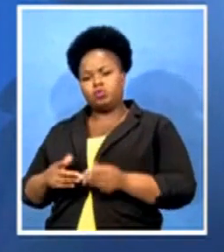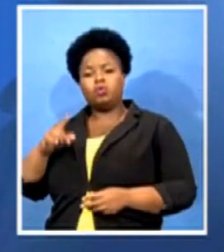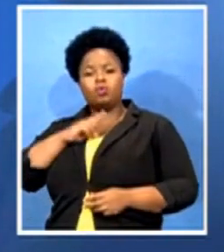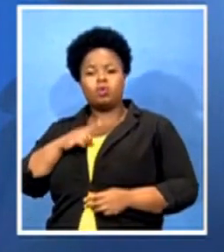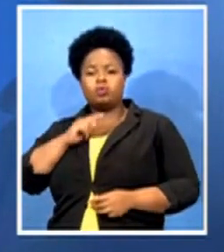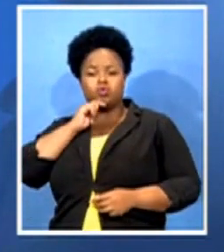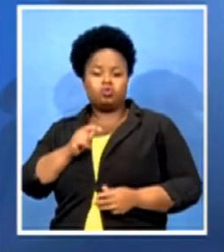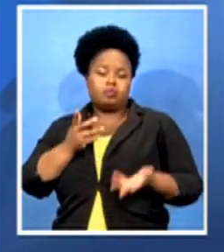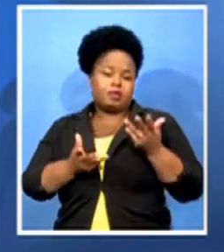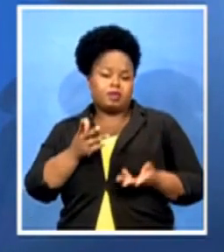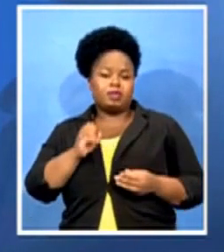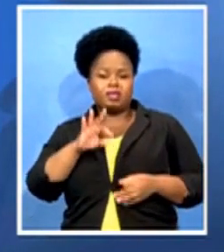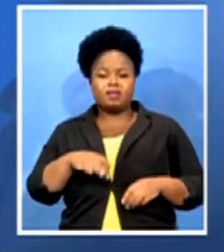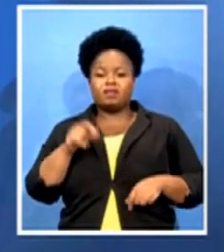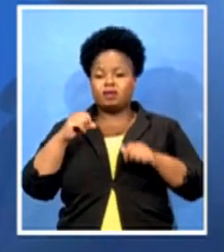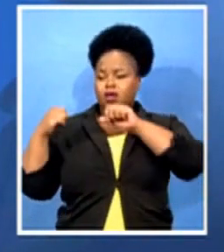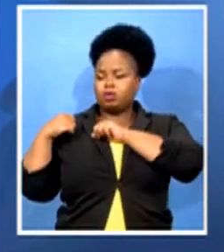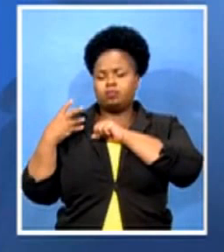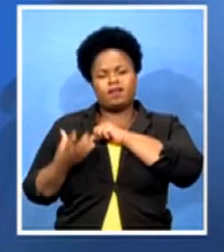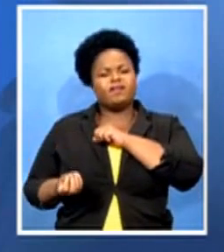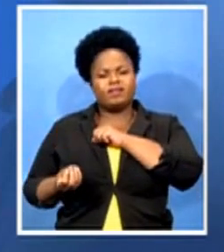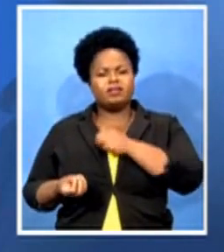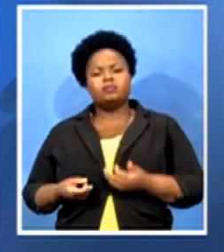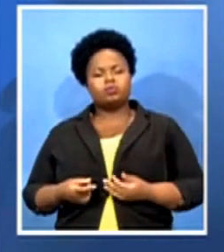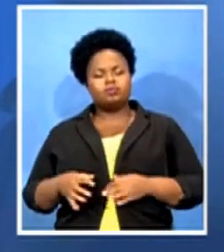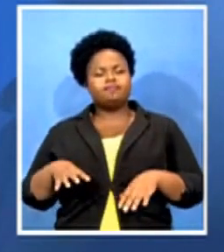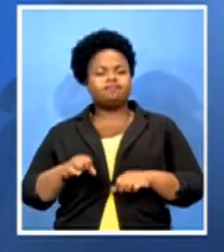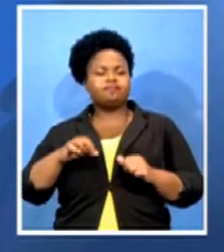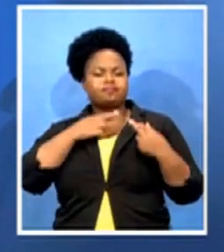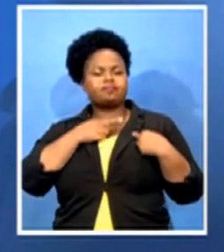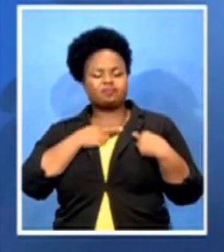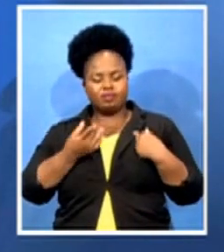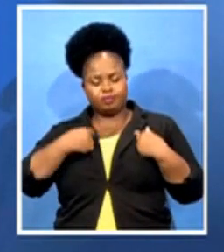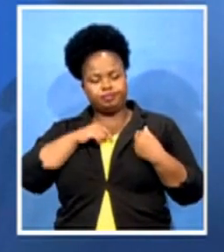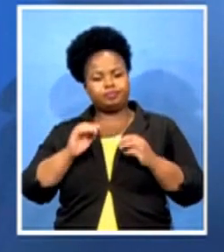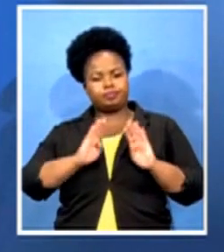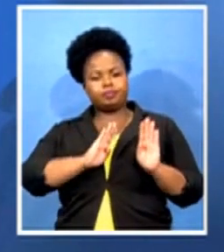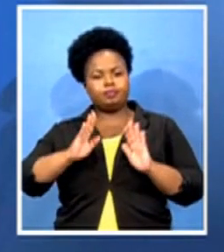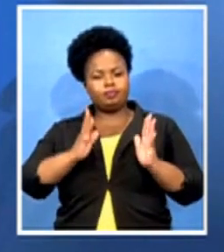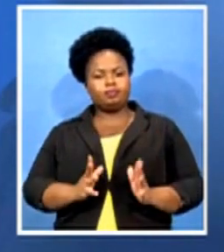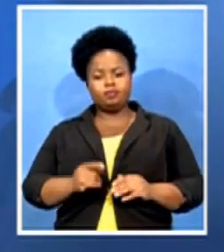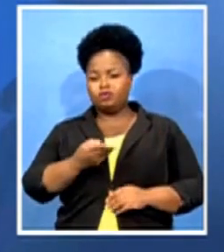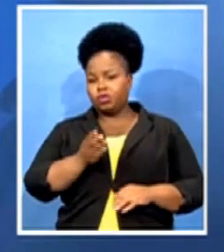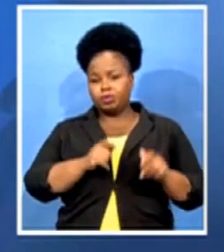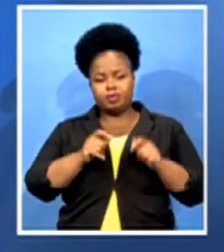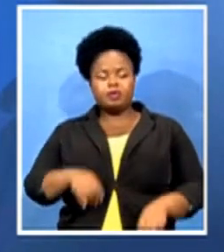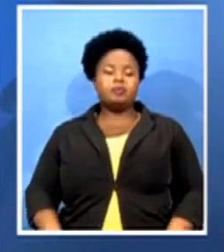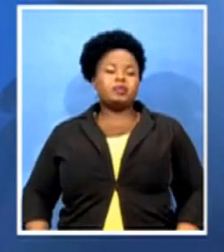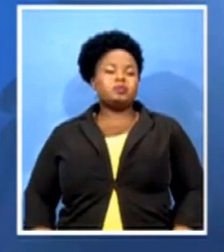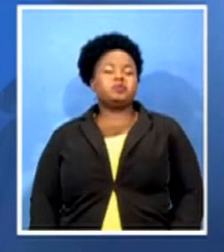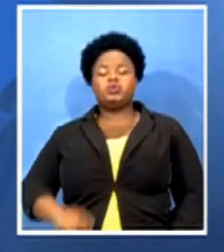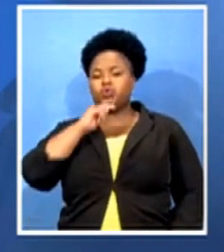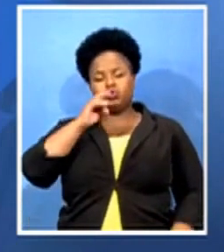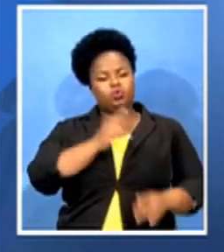and taking responsibility of our action by our citizens, we are not going to win this particular